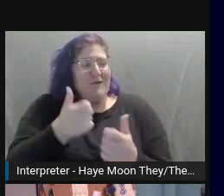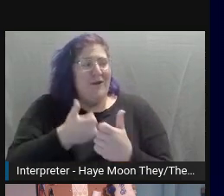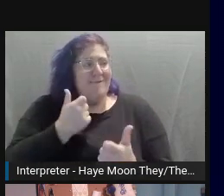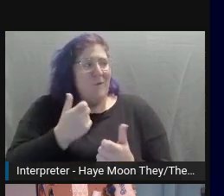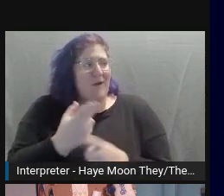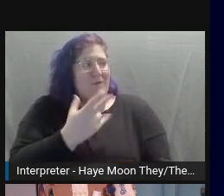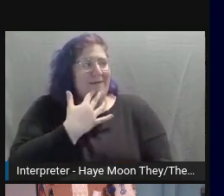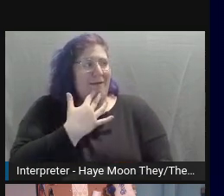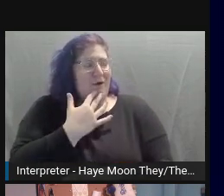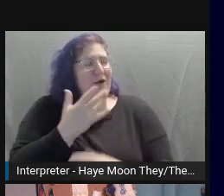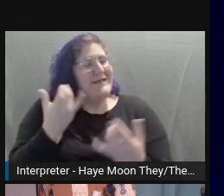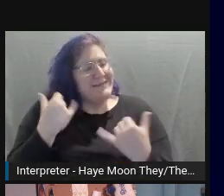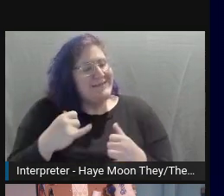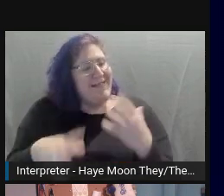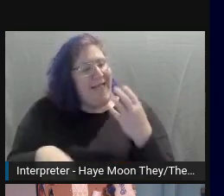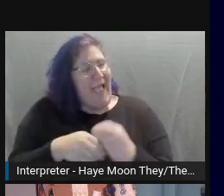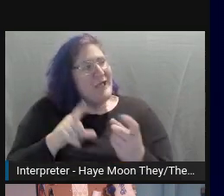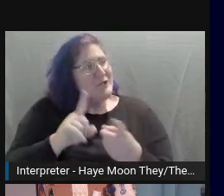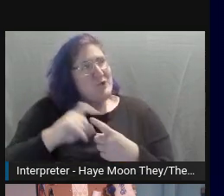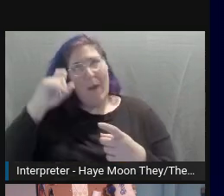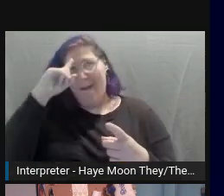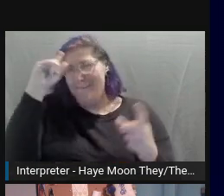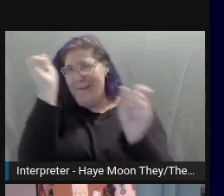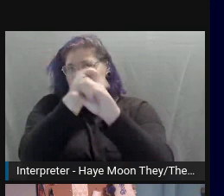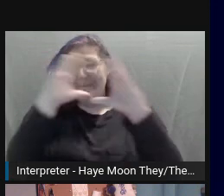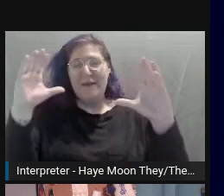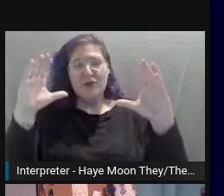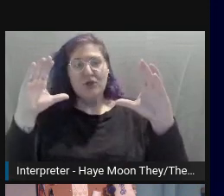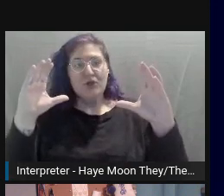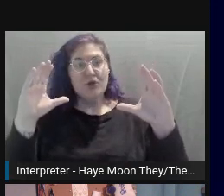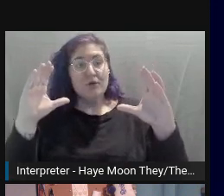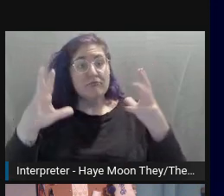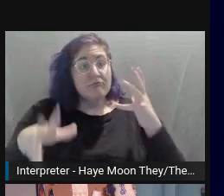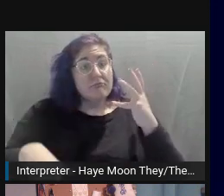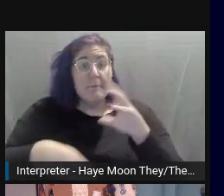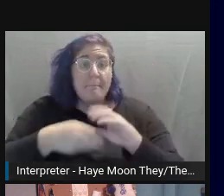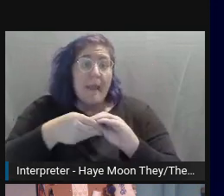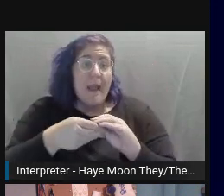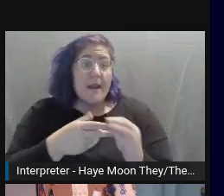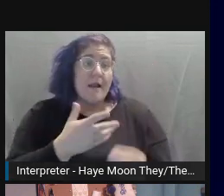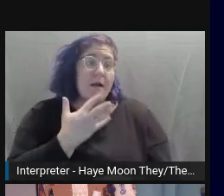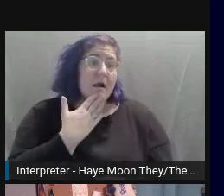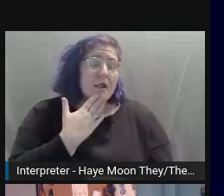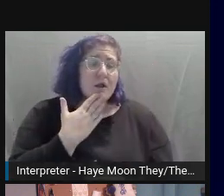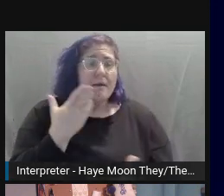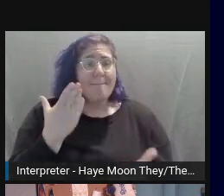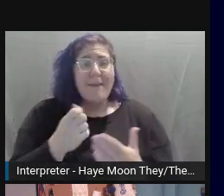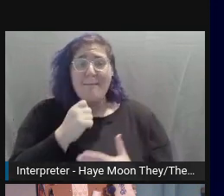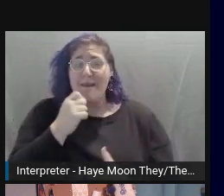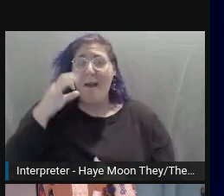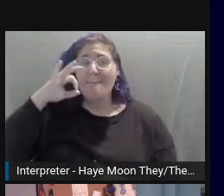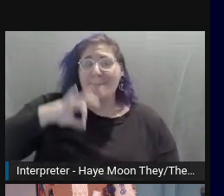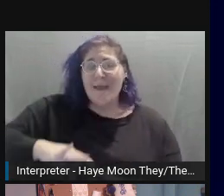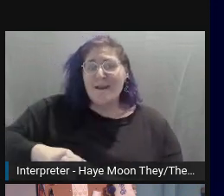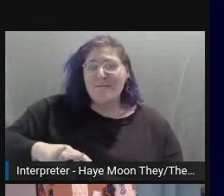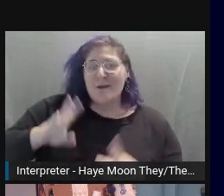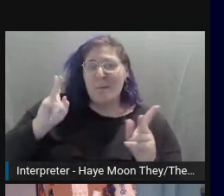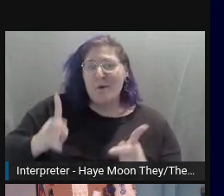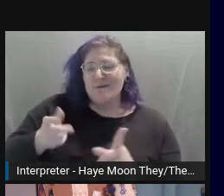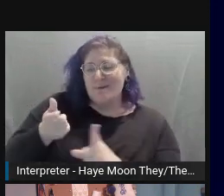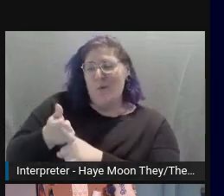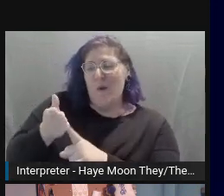user's mental picture. While describing something like color may not add or take away from the experience of a user who has been blind since birth,